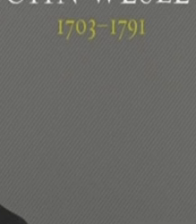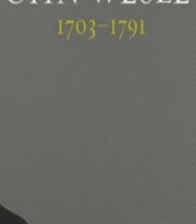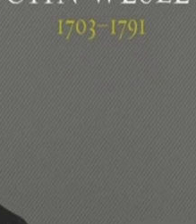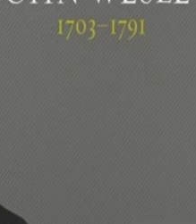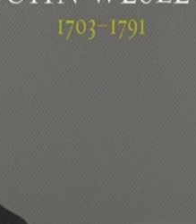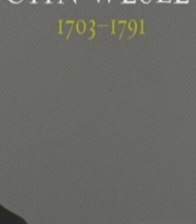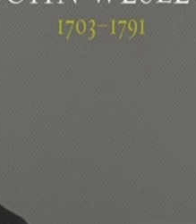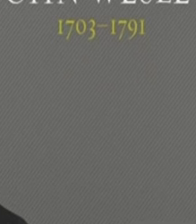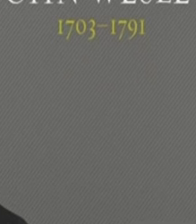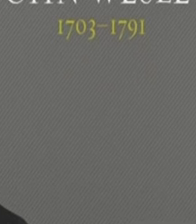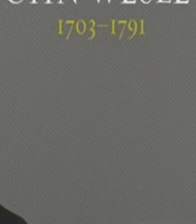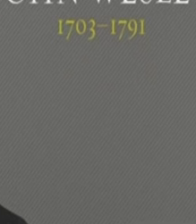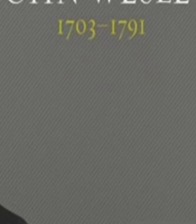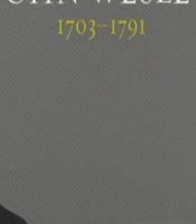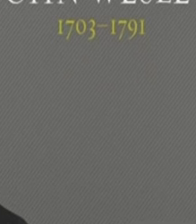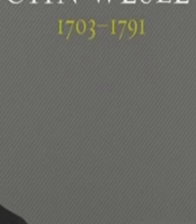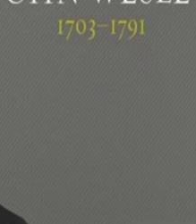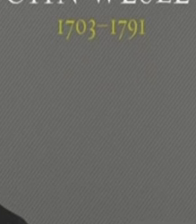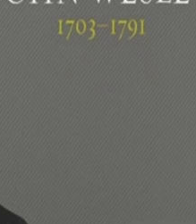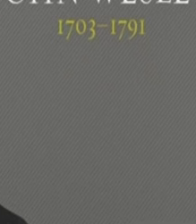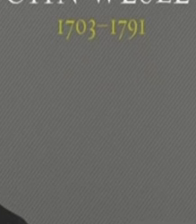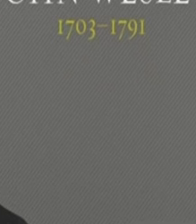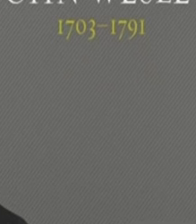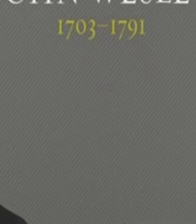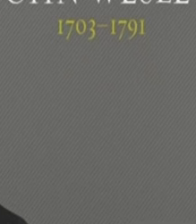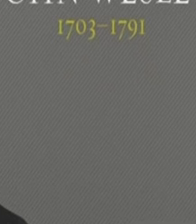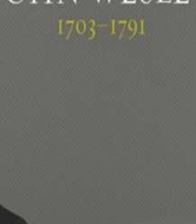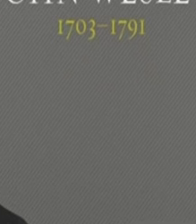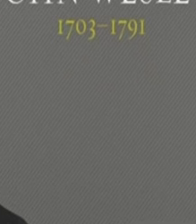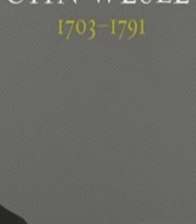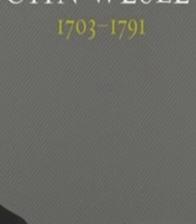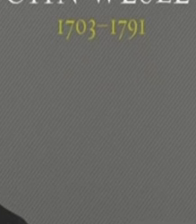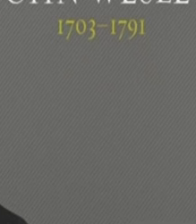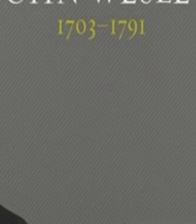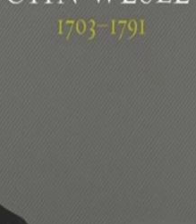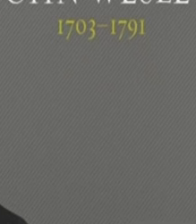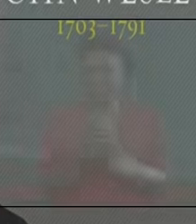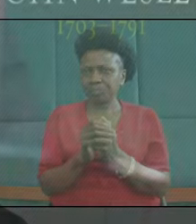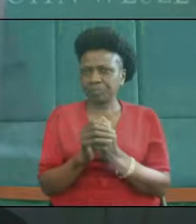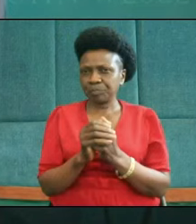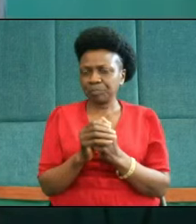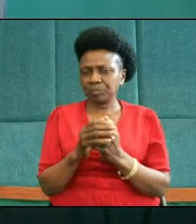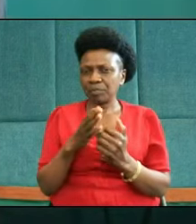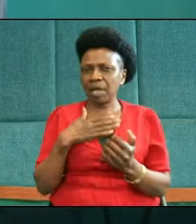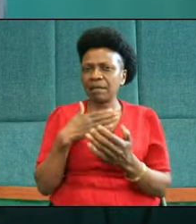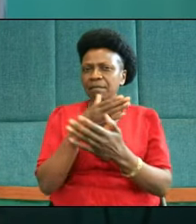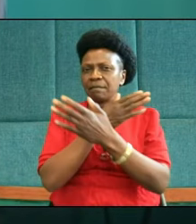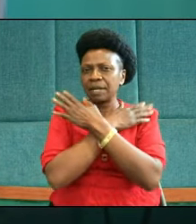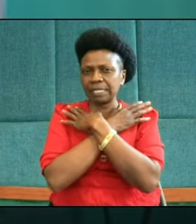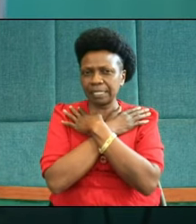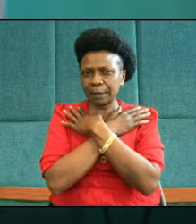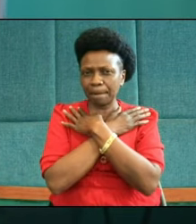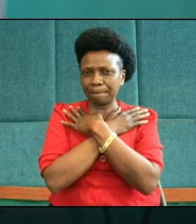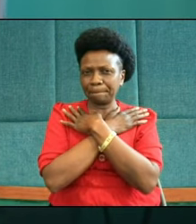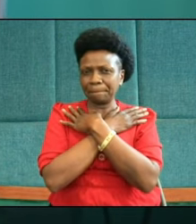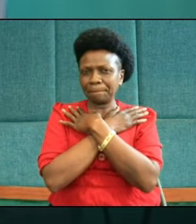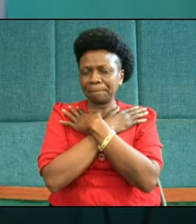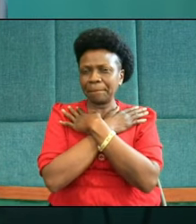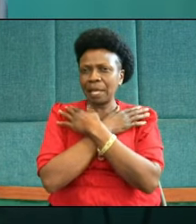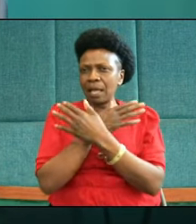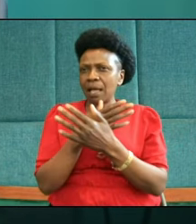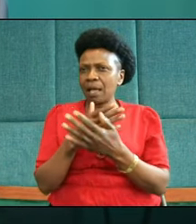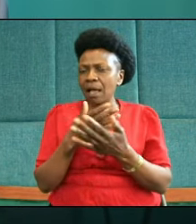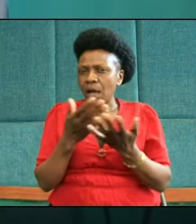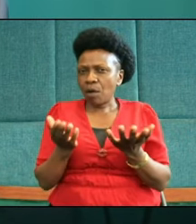they shall gain in eternity. My dear brothers and sisters, how